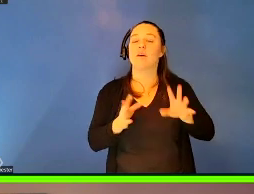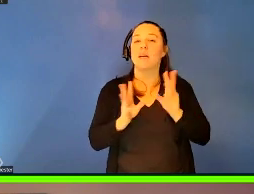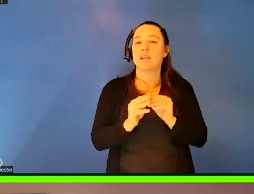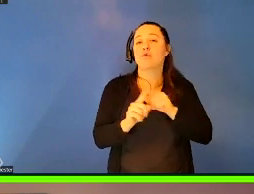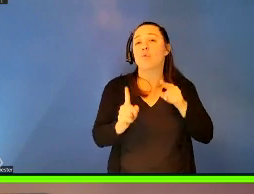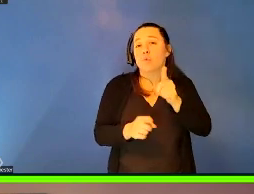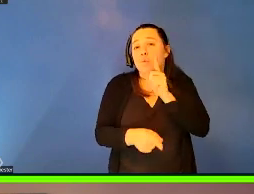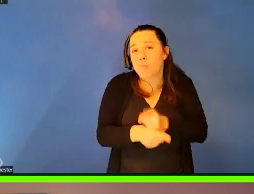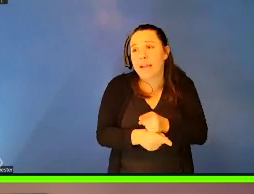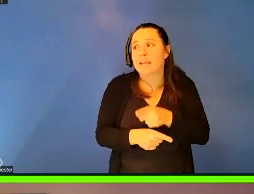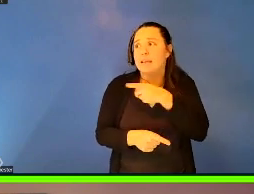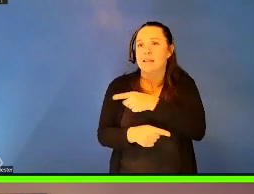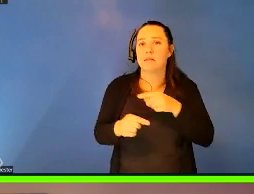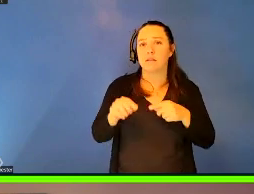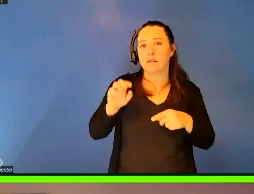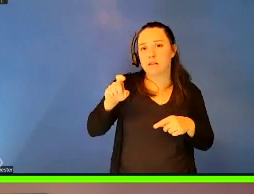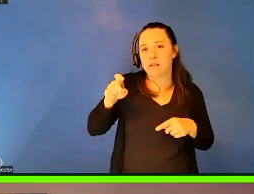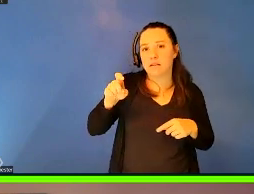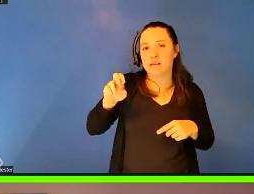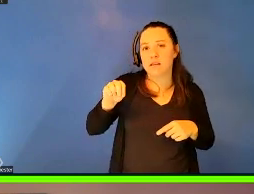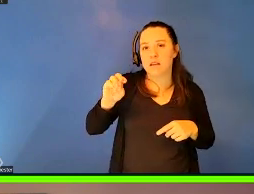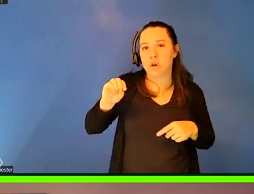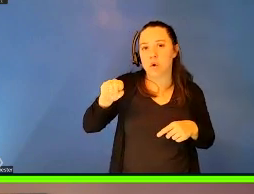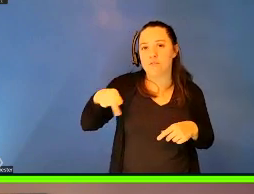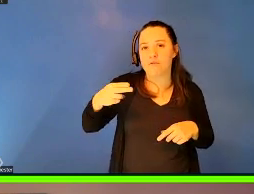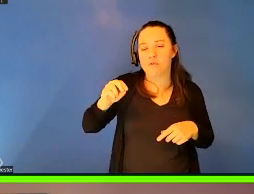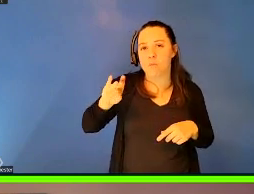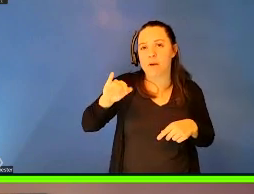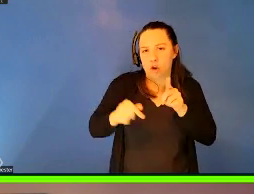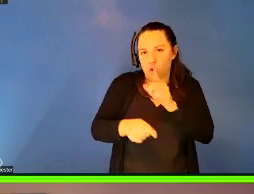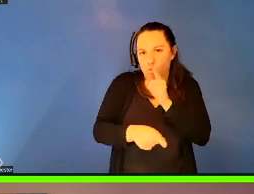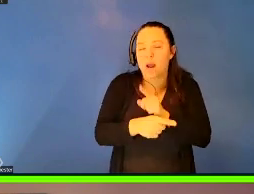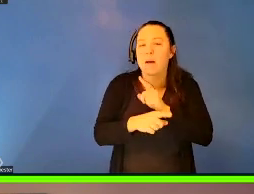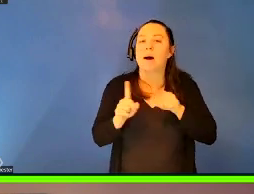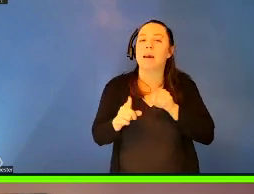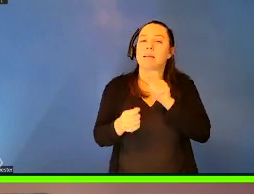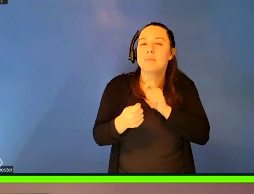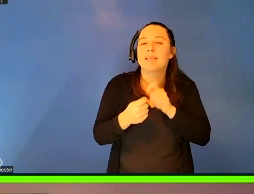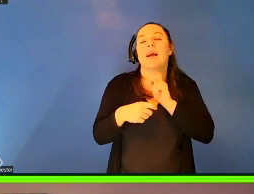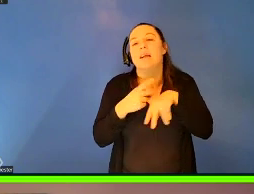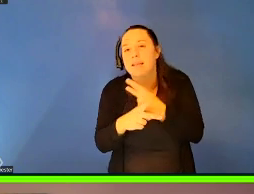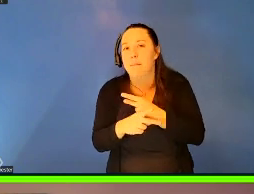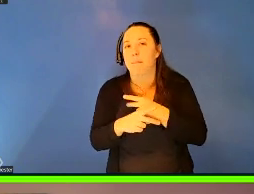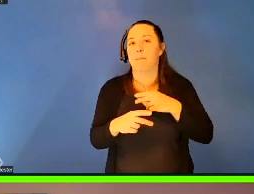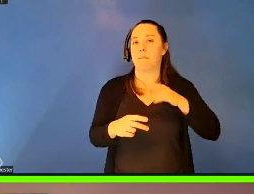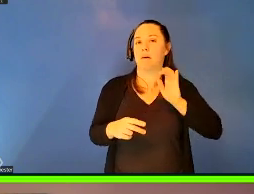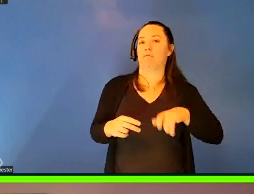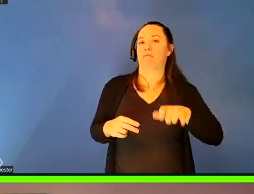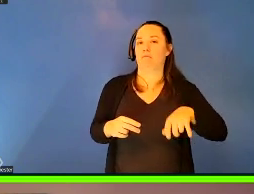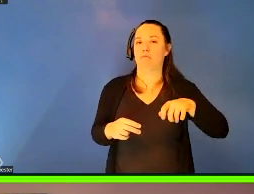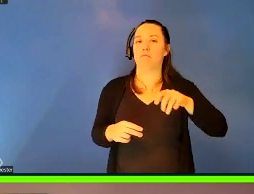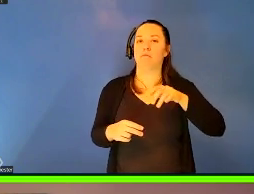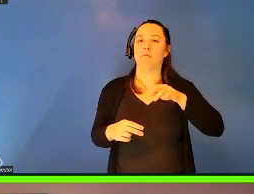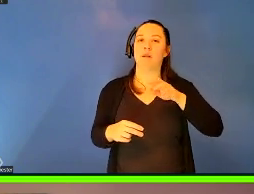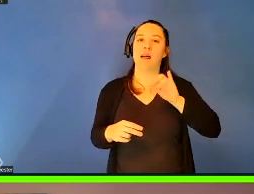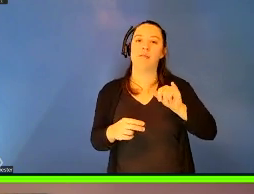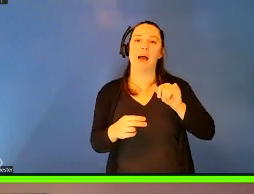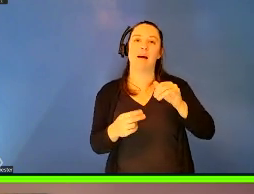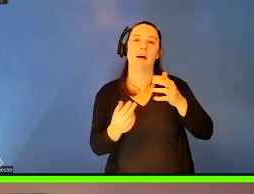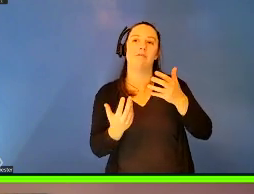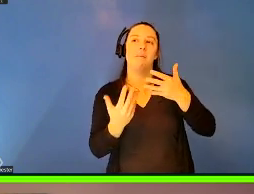particular brand of, um, xenophobia, um, and which melds with imperial, um,